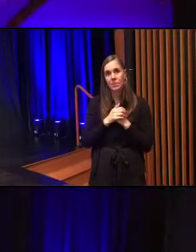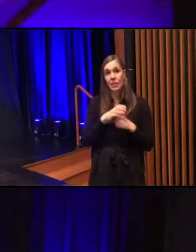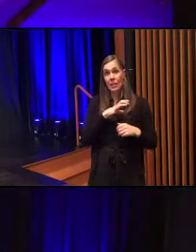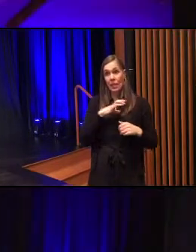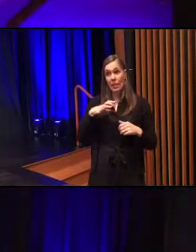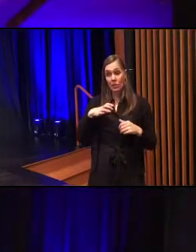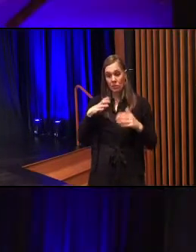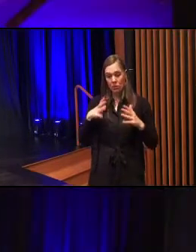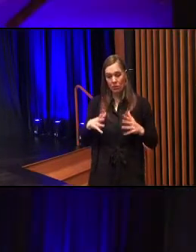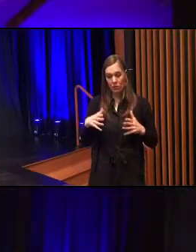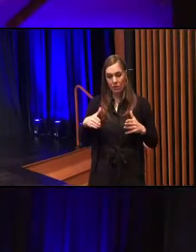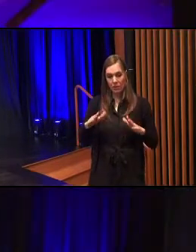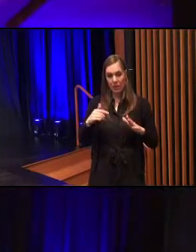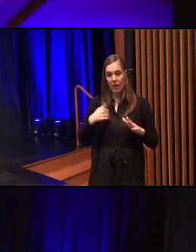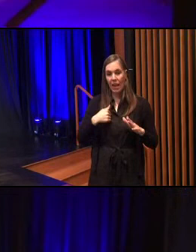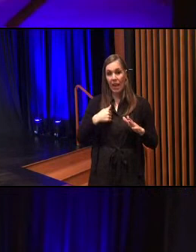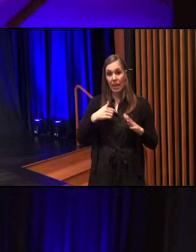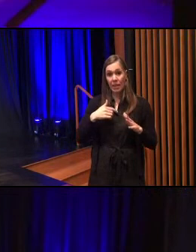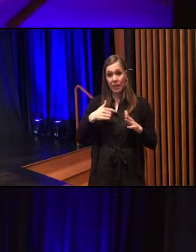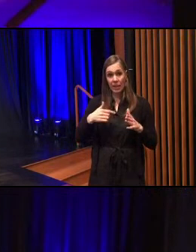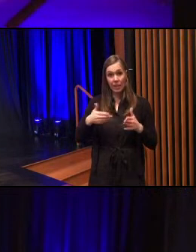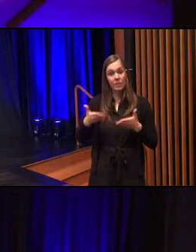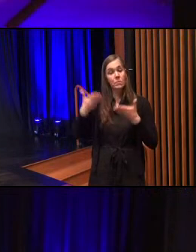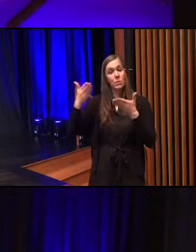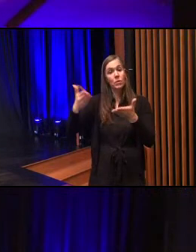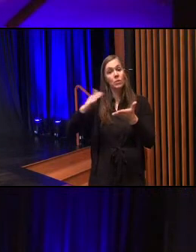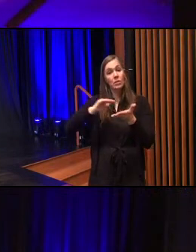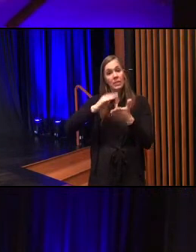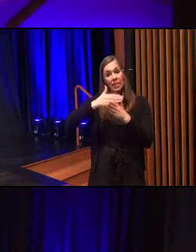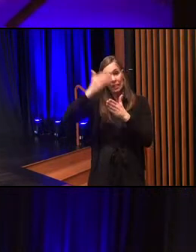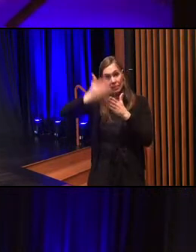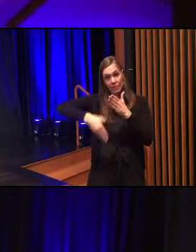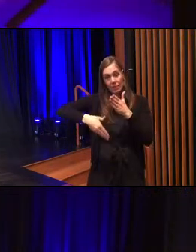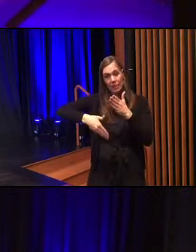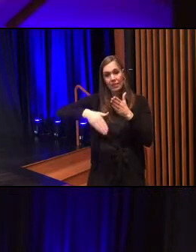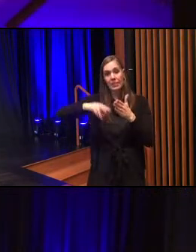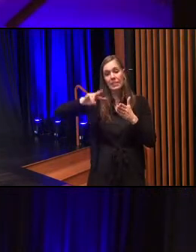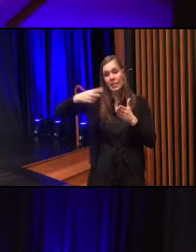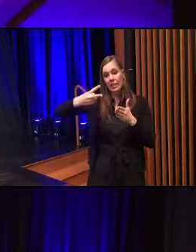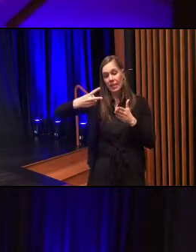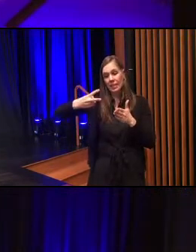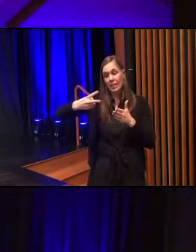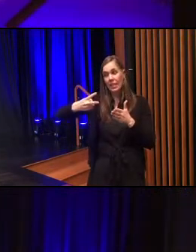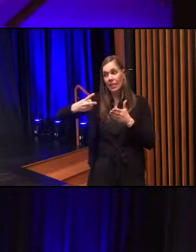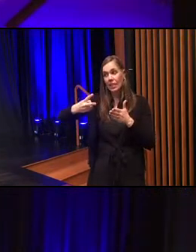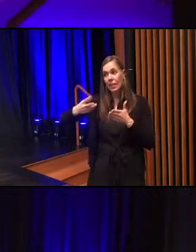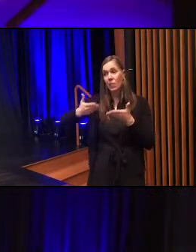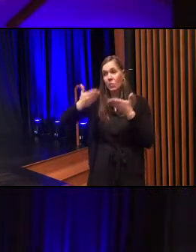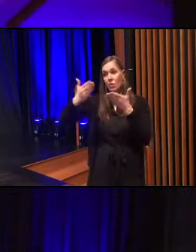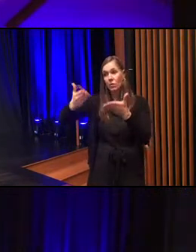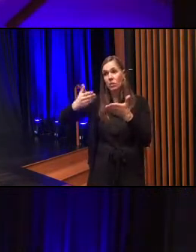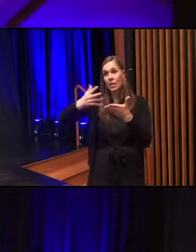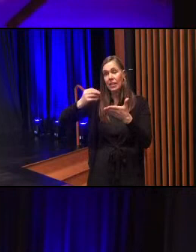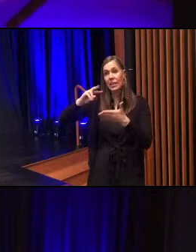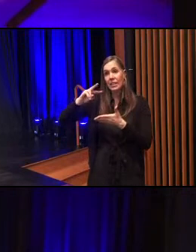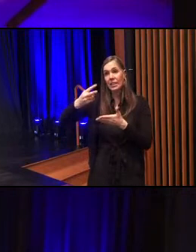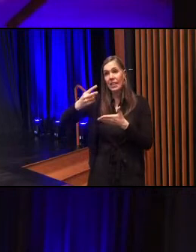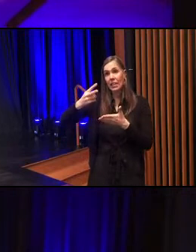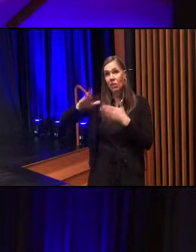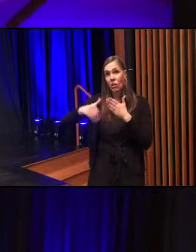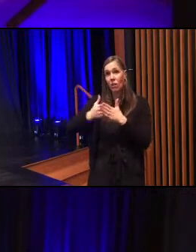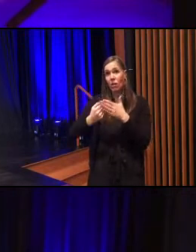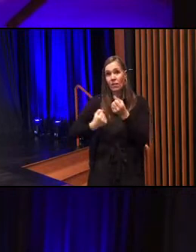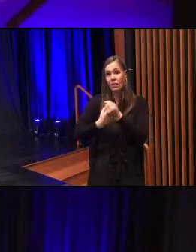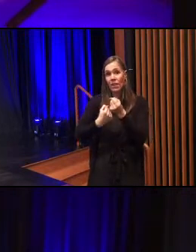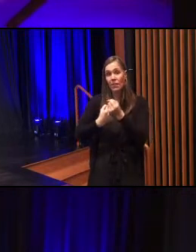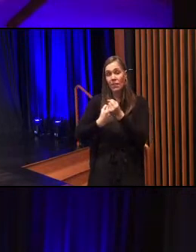Councilors, may I have a motion to adjourn? Motion to adjourn. Second. We have a motion and a second. All in